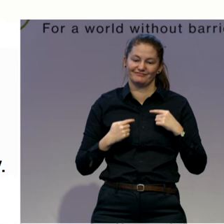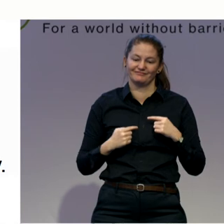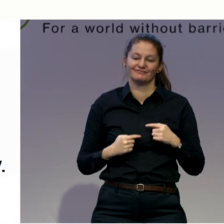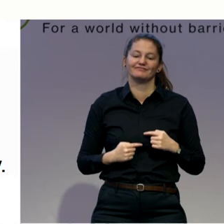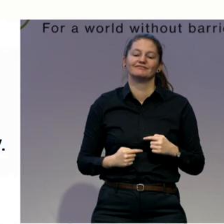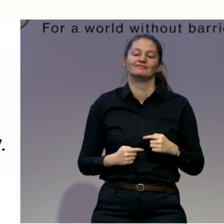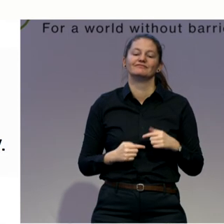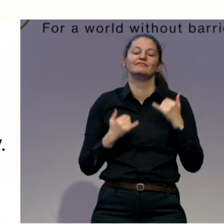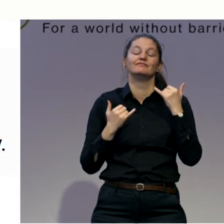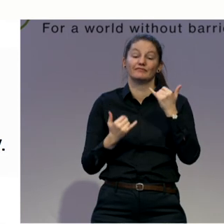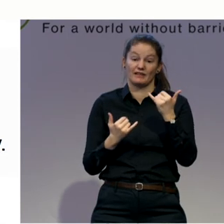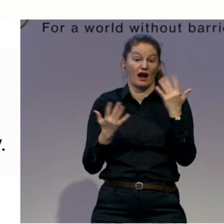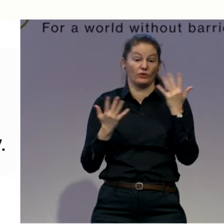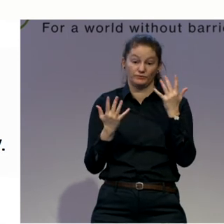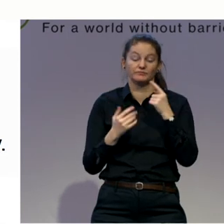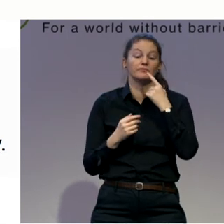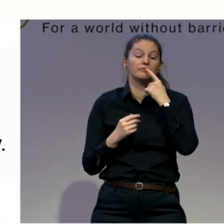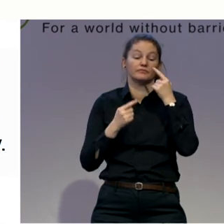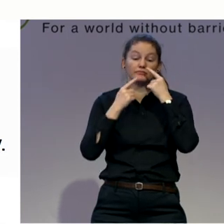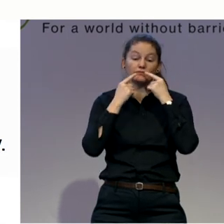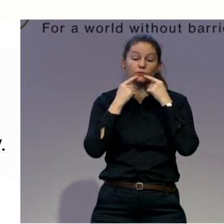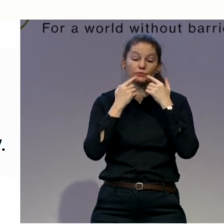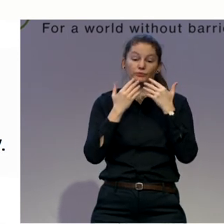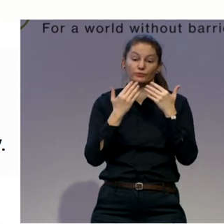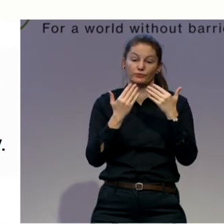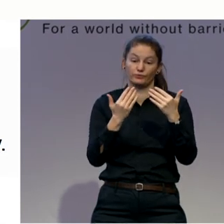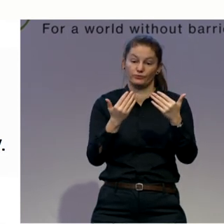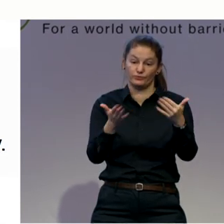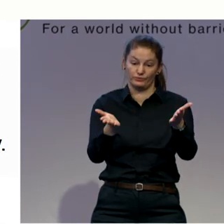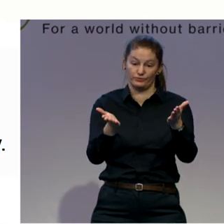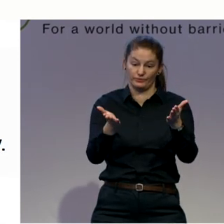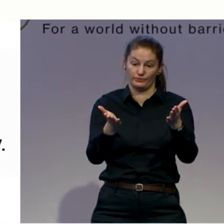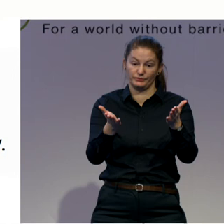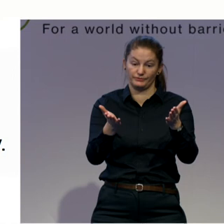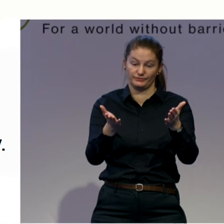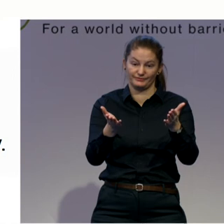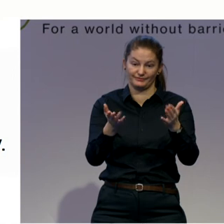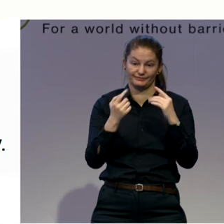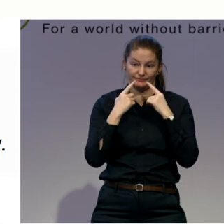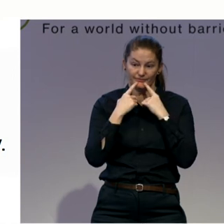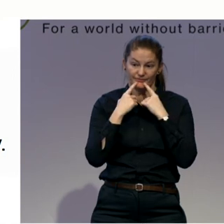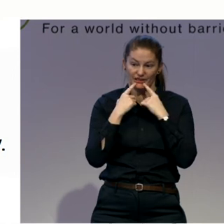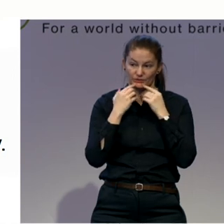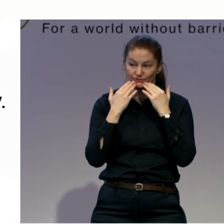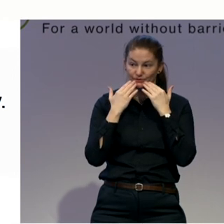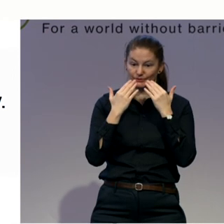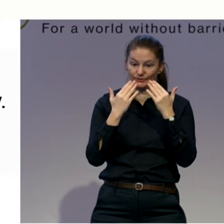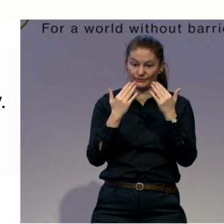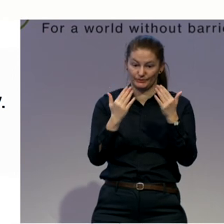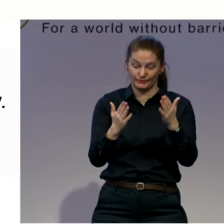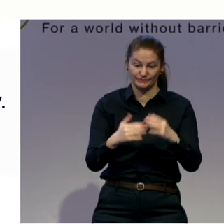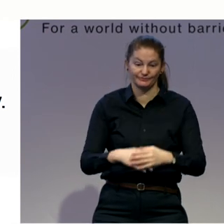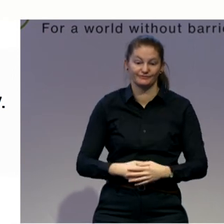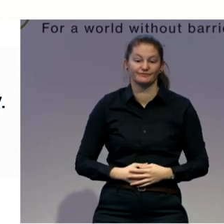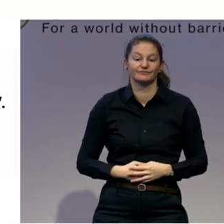Super cool. Now the pre-politis exercise is about finding your neutral spine. We will